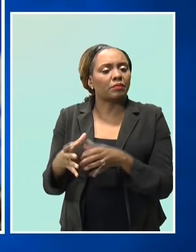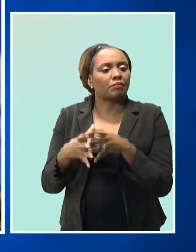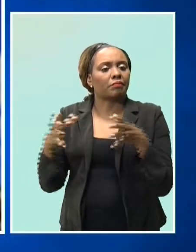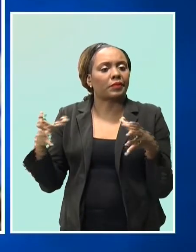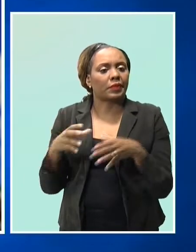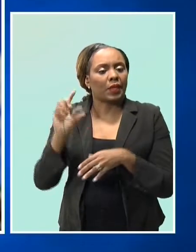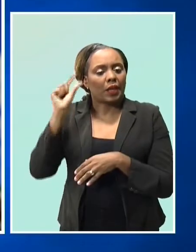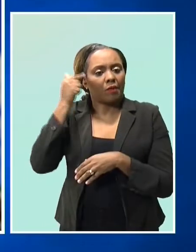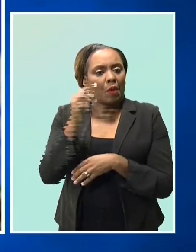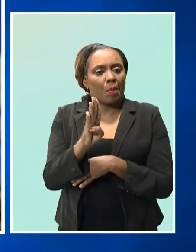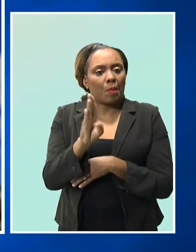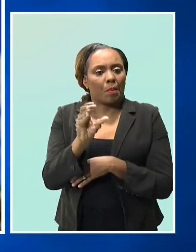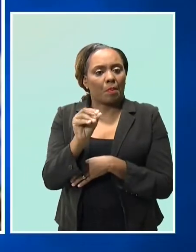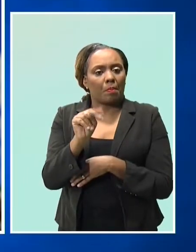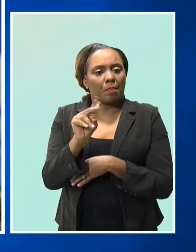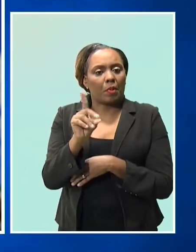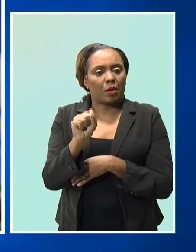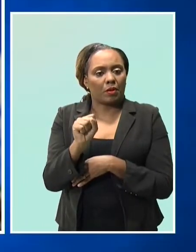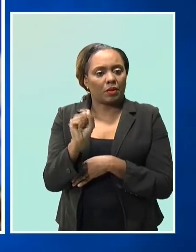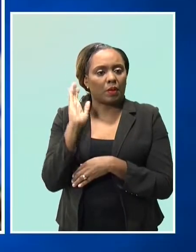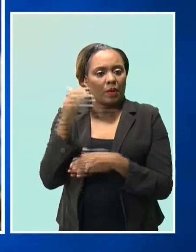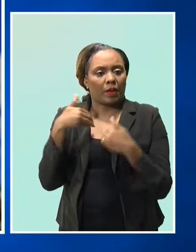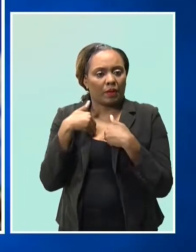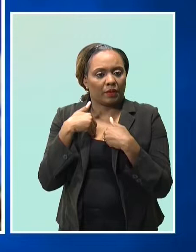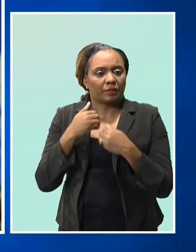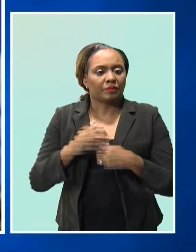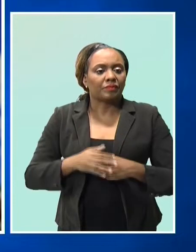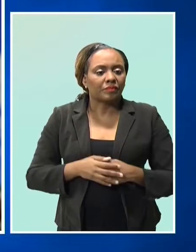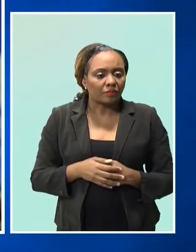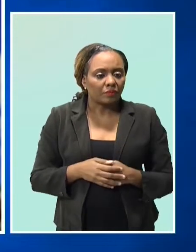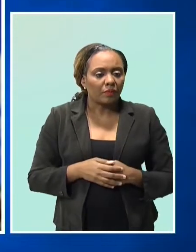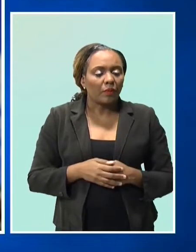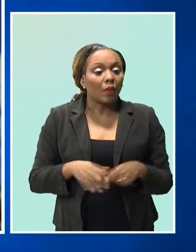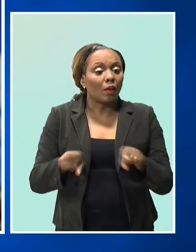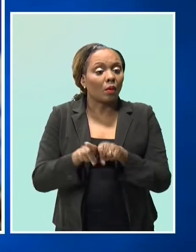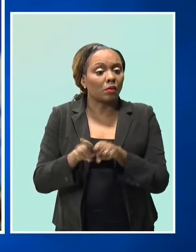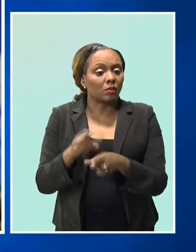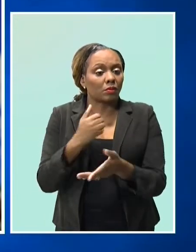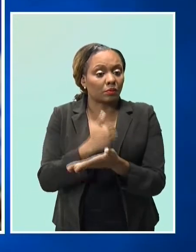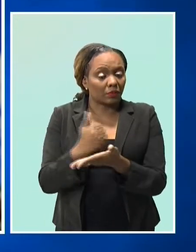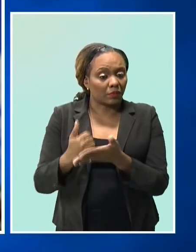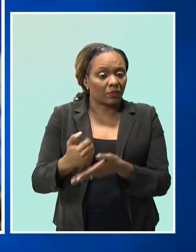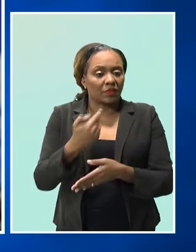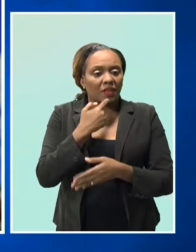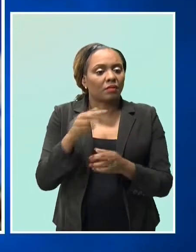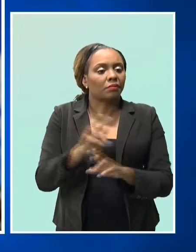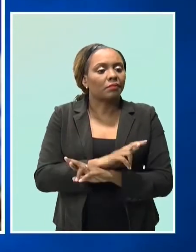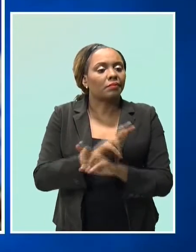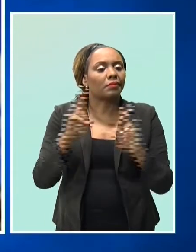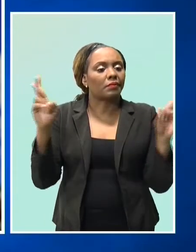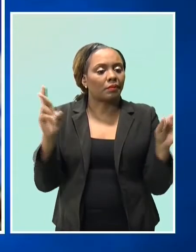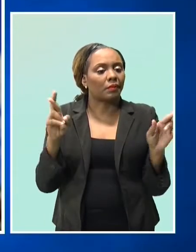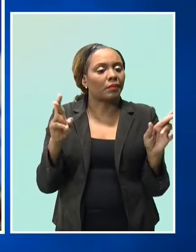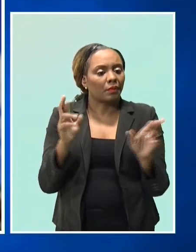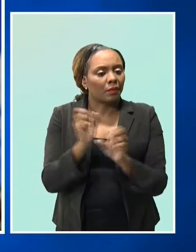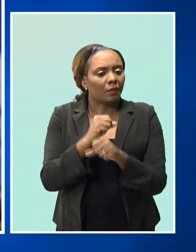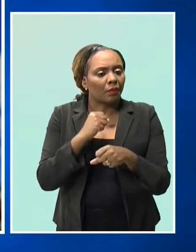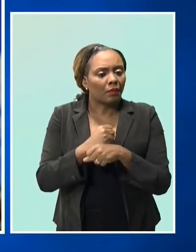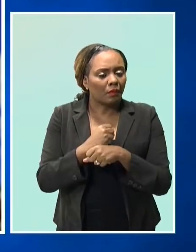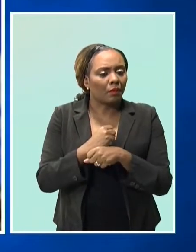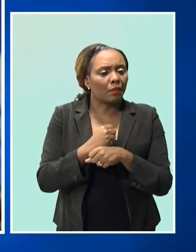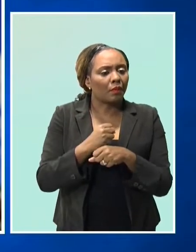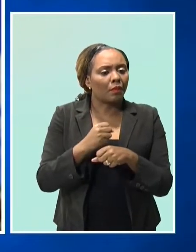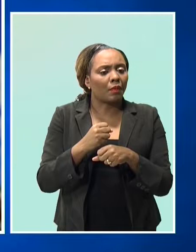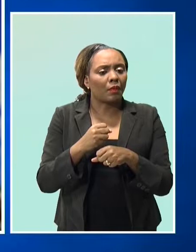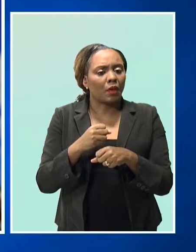central bank will also eliminate the 1.5% securities ratio for non-banking deposit-taking licensees. Additionally, the